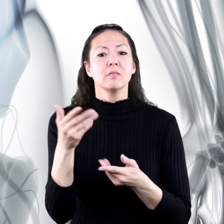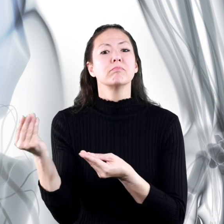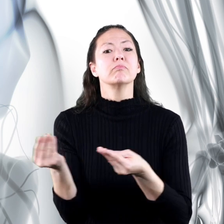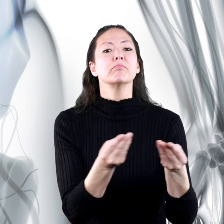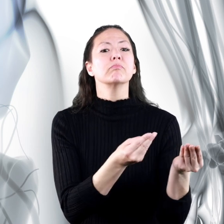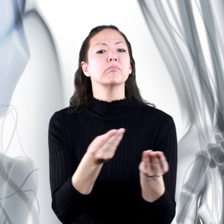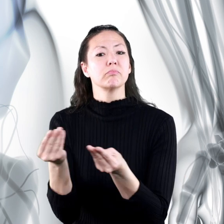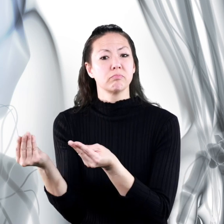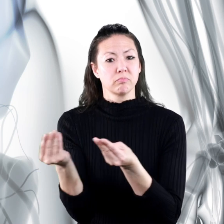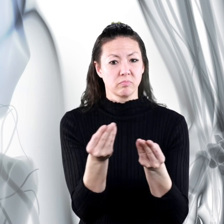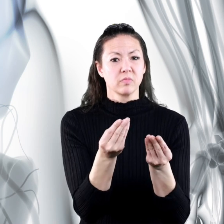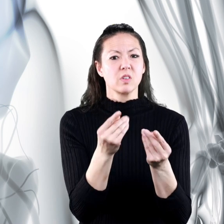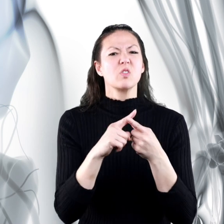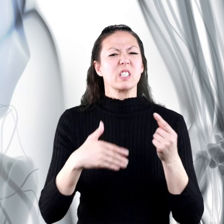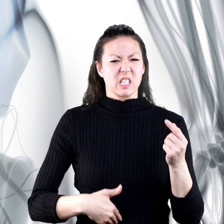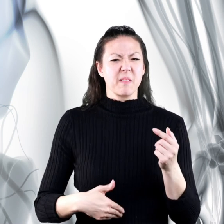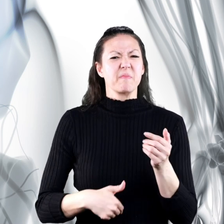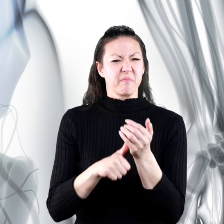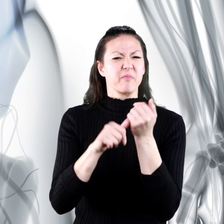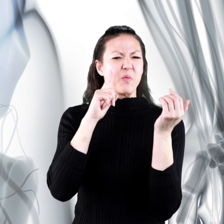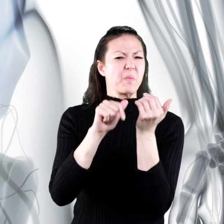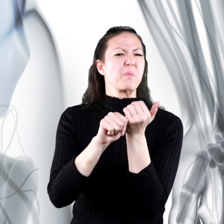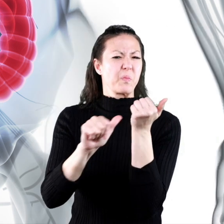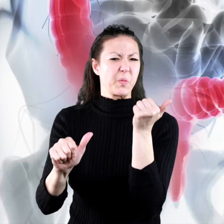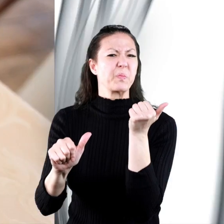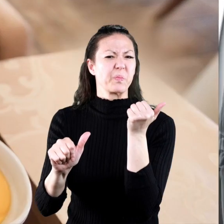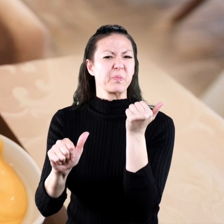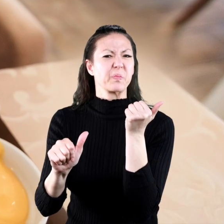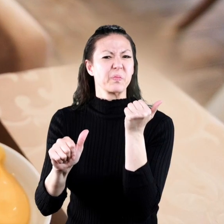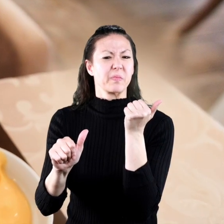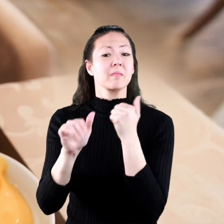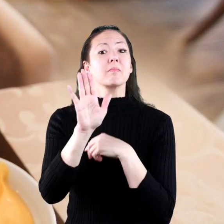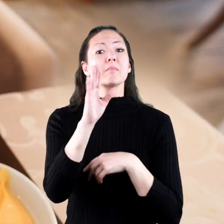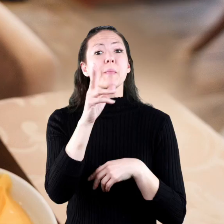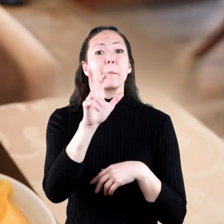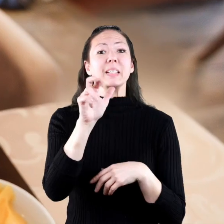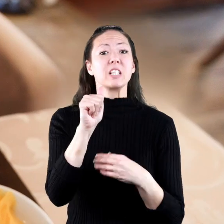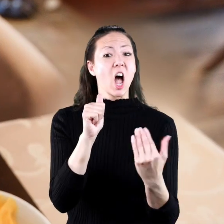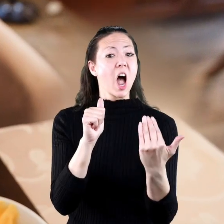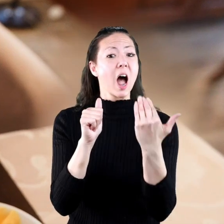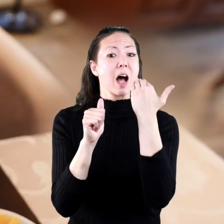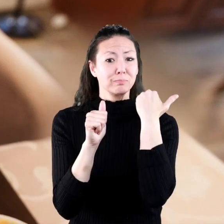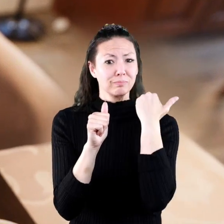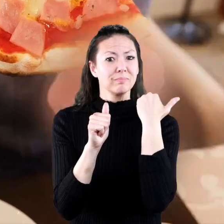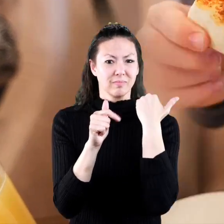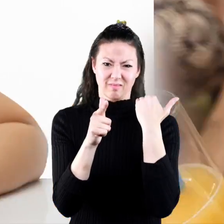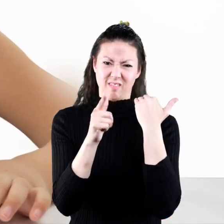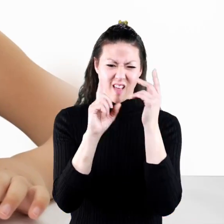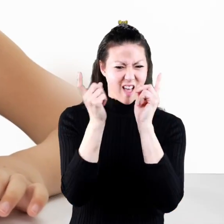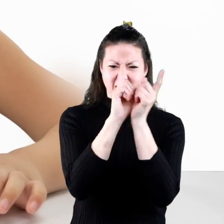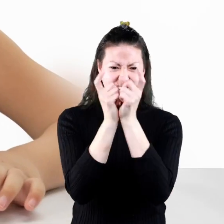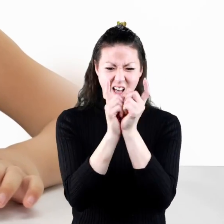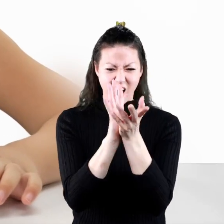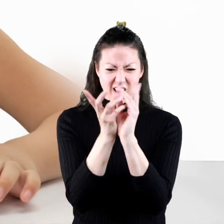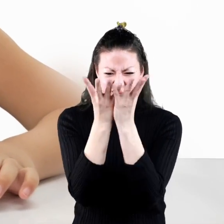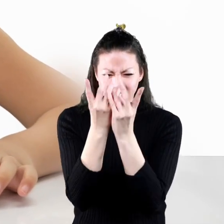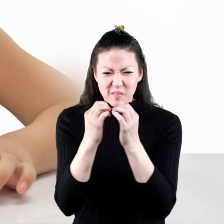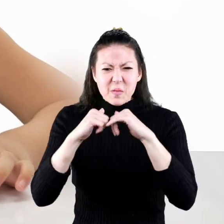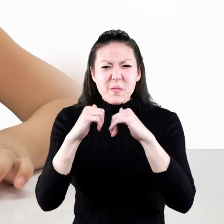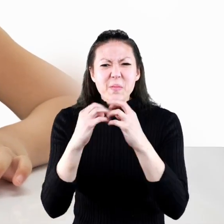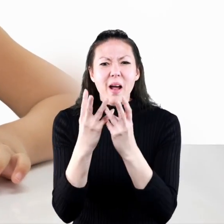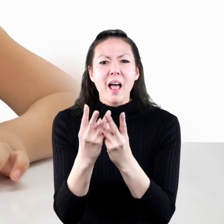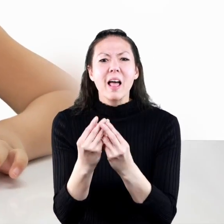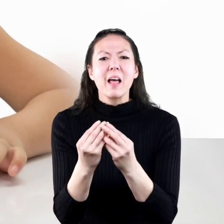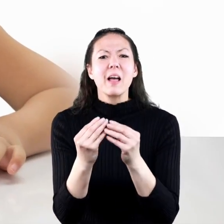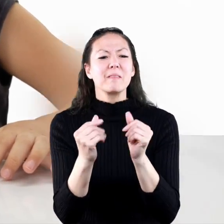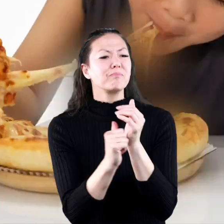the colon and exits the body through the rectum and anus. Well, your slice of pizza pie sure had a wild ride